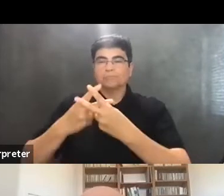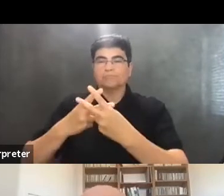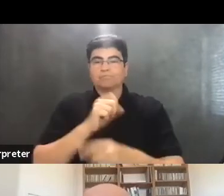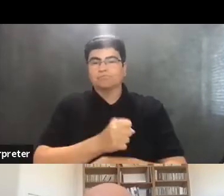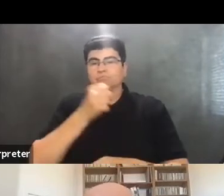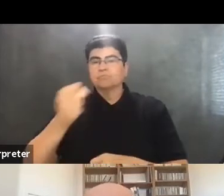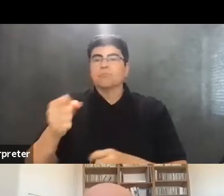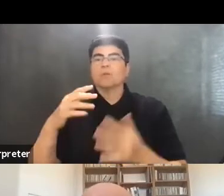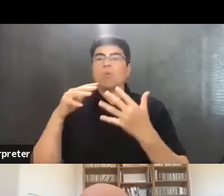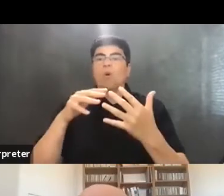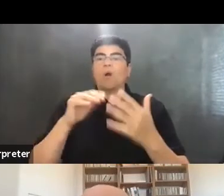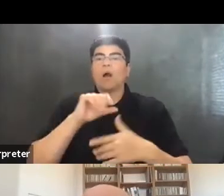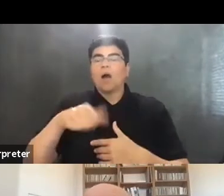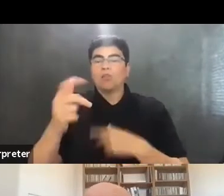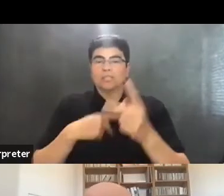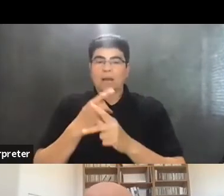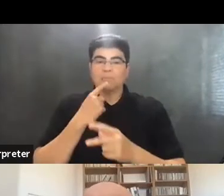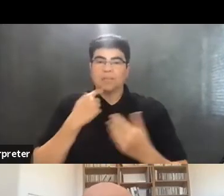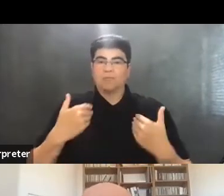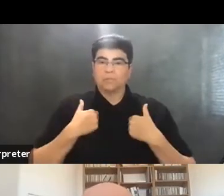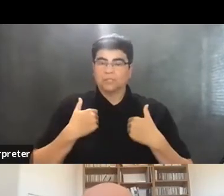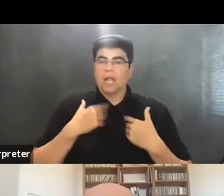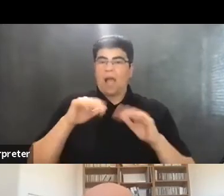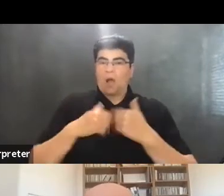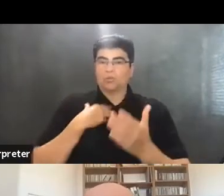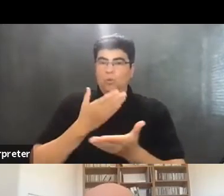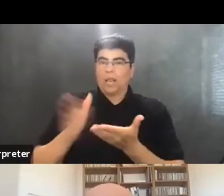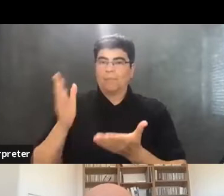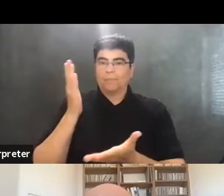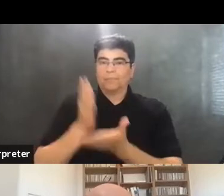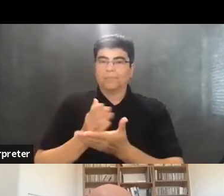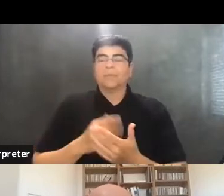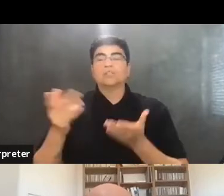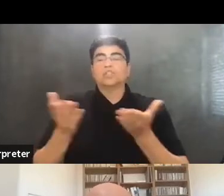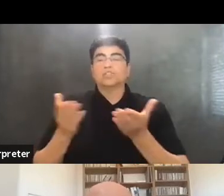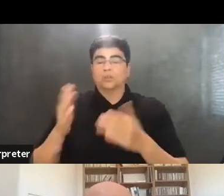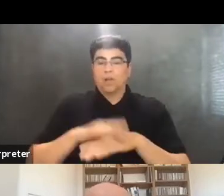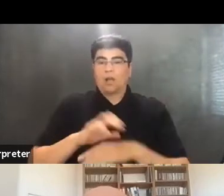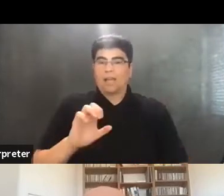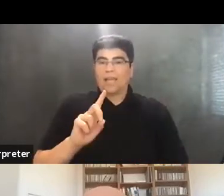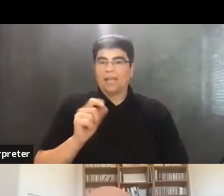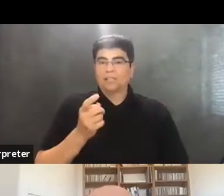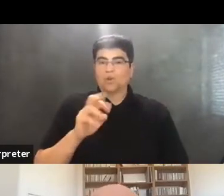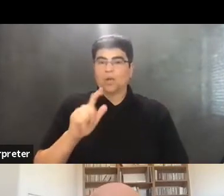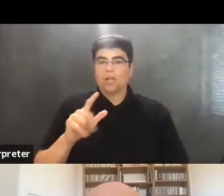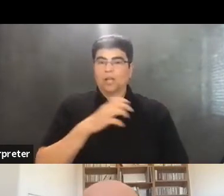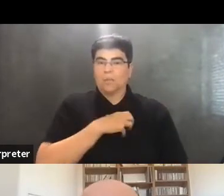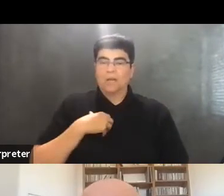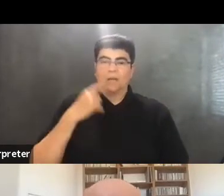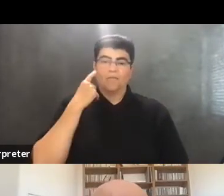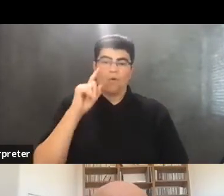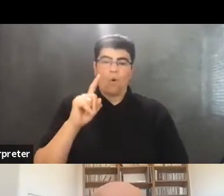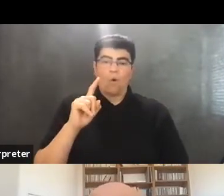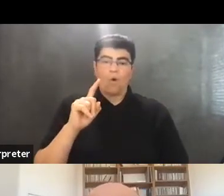war, and other forms of dispossession, and how to eliminate them. She serves on the editorial committee of the really